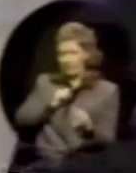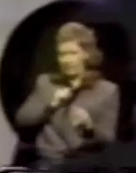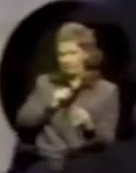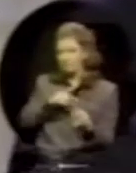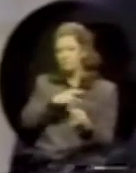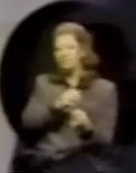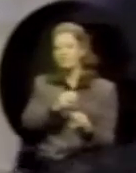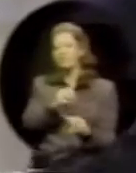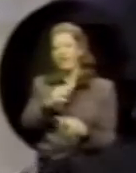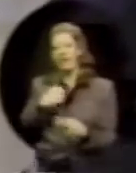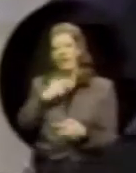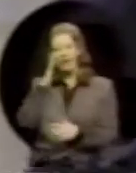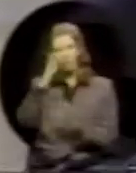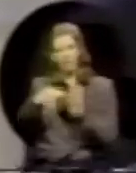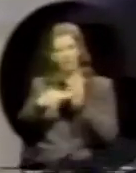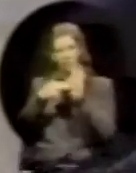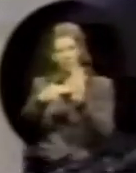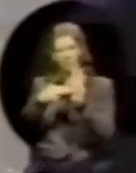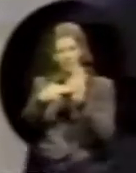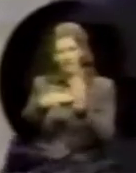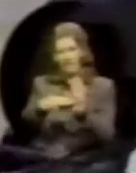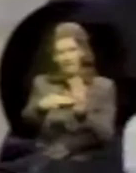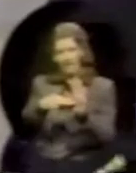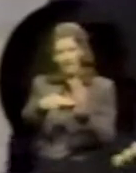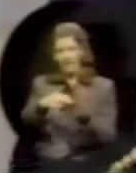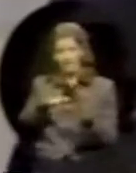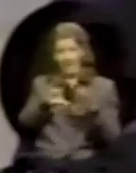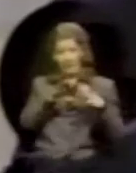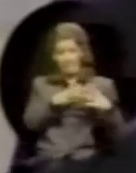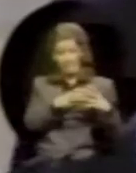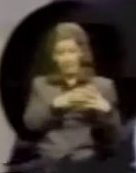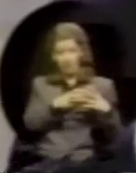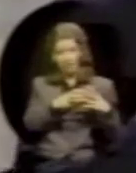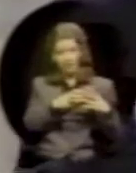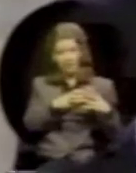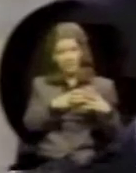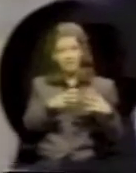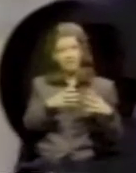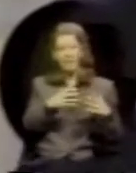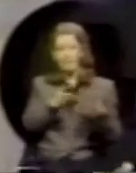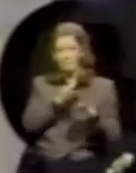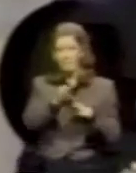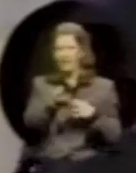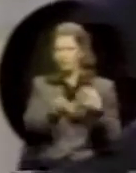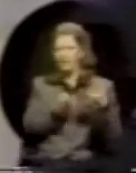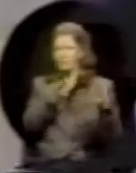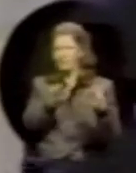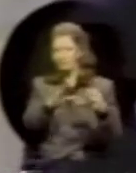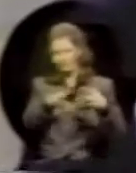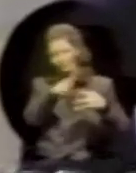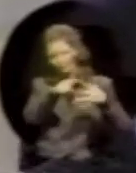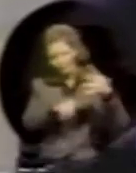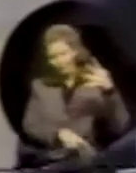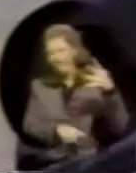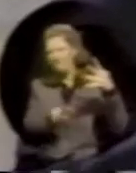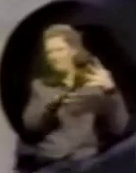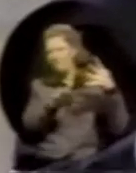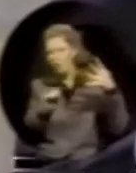be representing the Commission's main recommendations with a total of about 40.